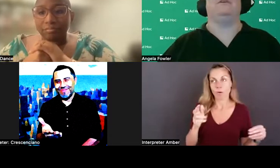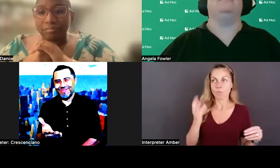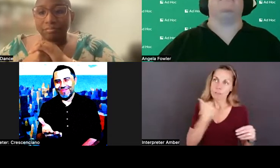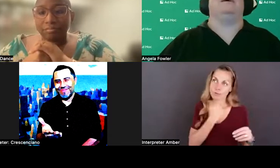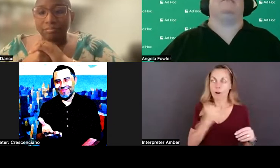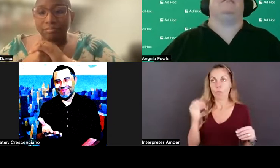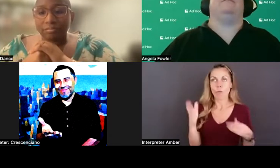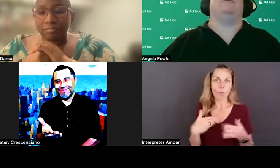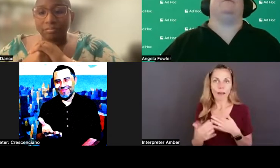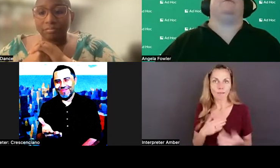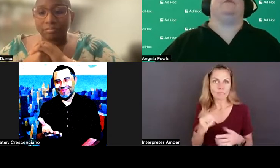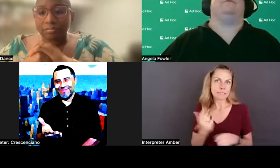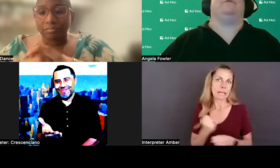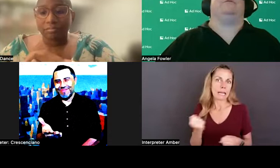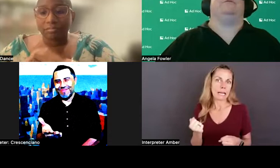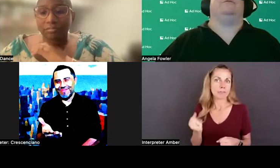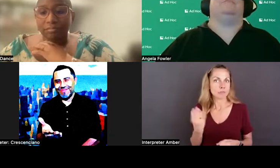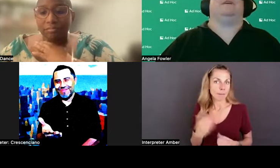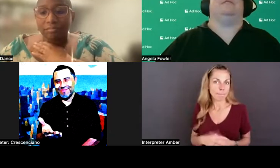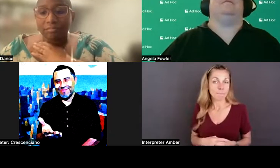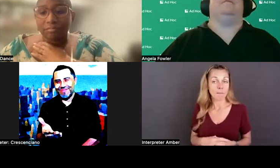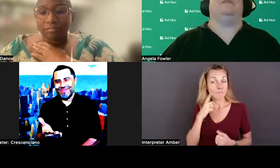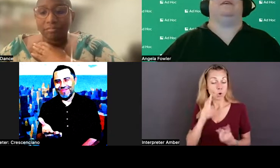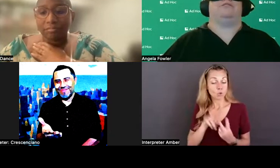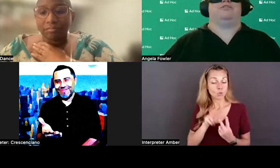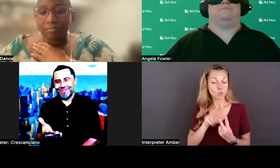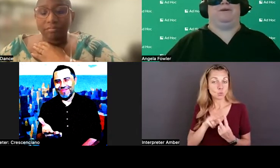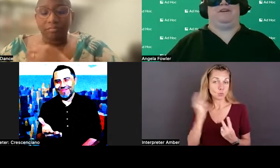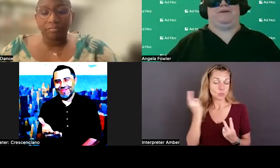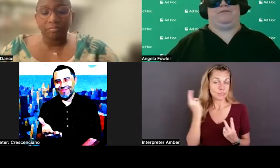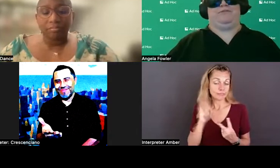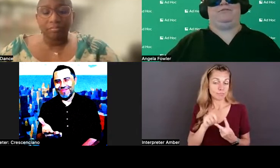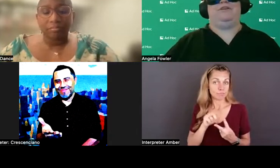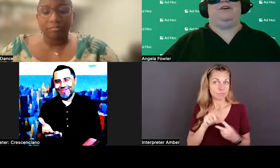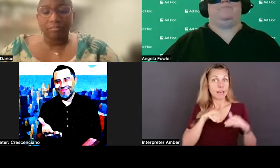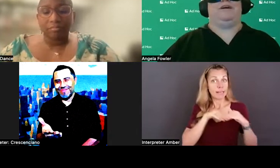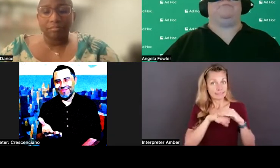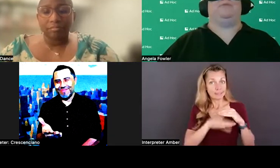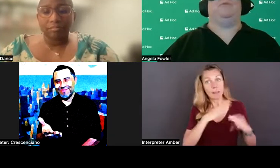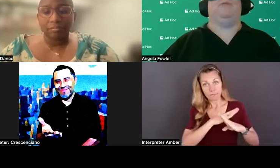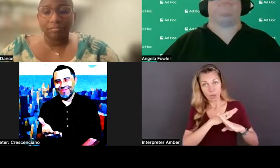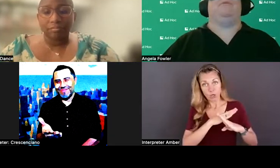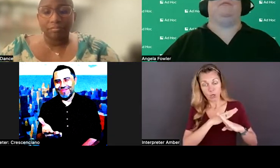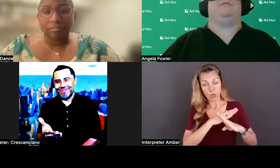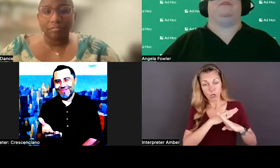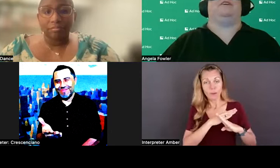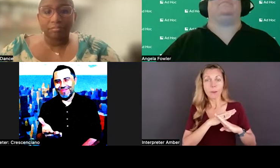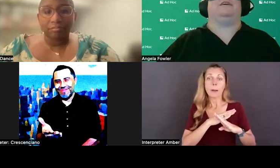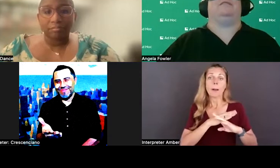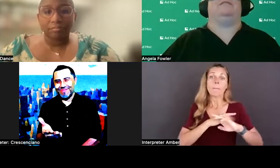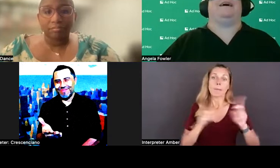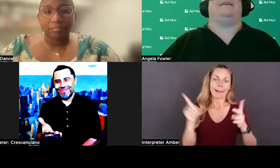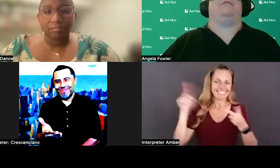job. And this is for one of two reasons. This is because of accessibility barrier. But more importantly,